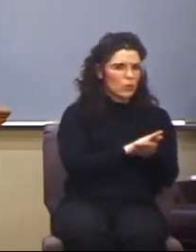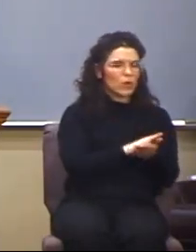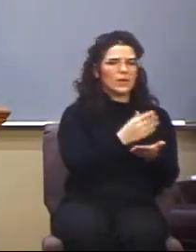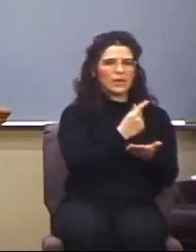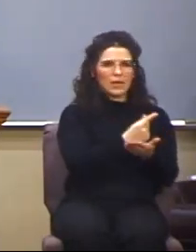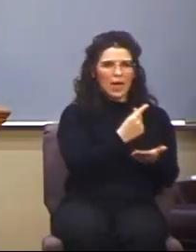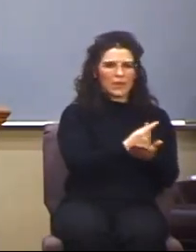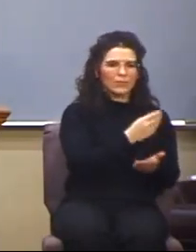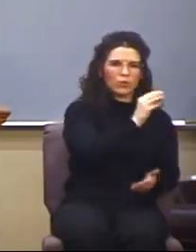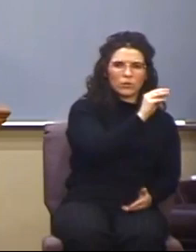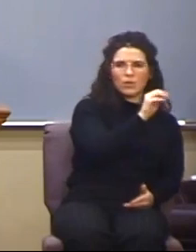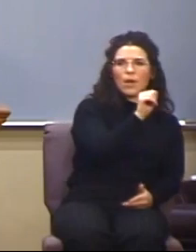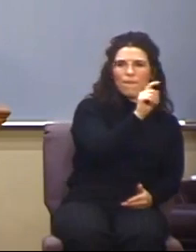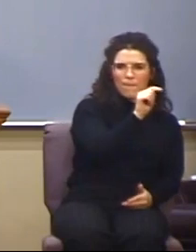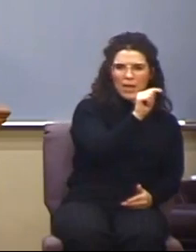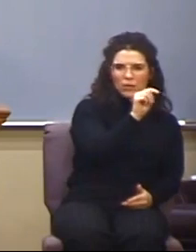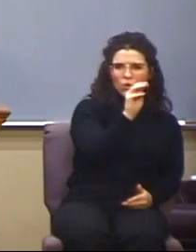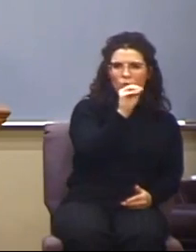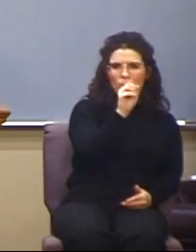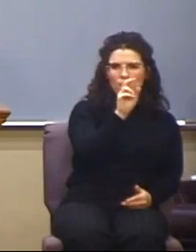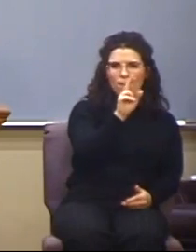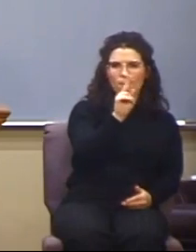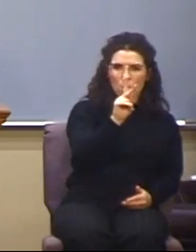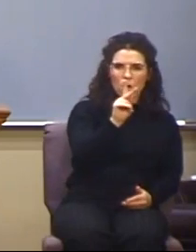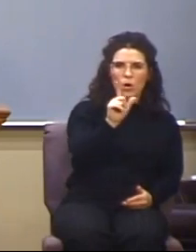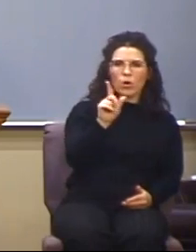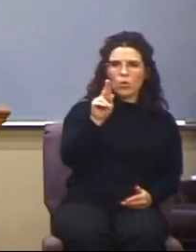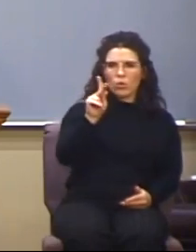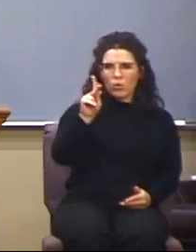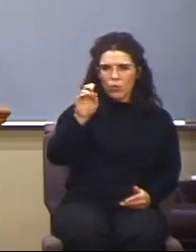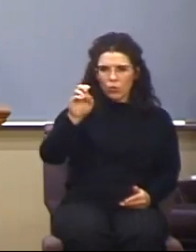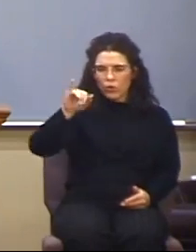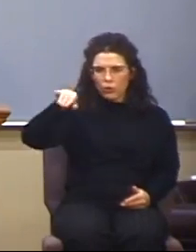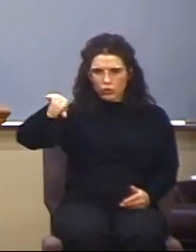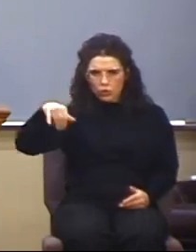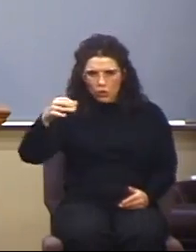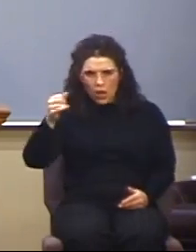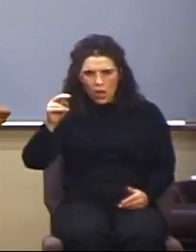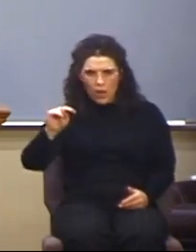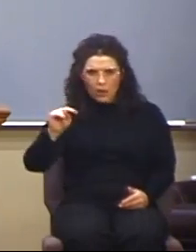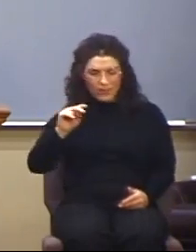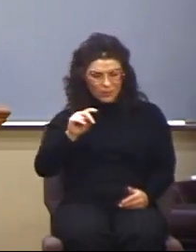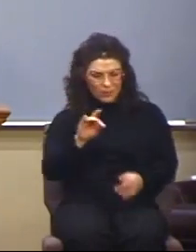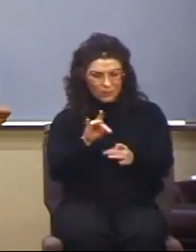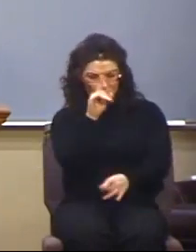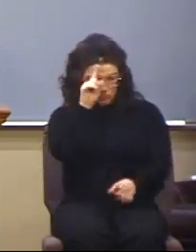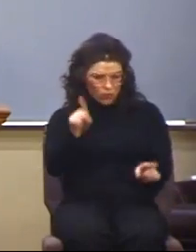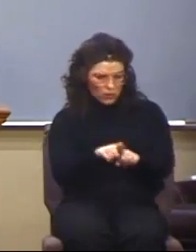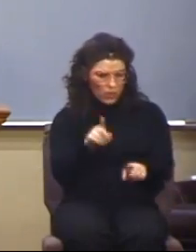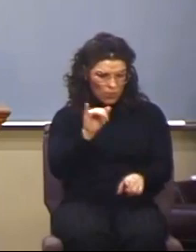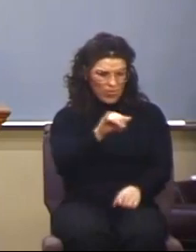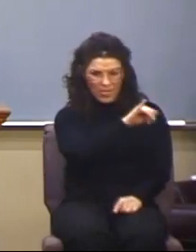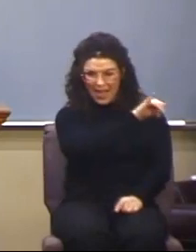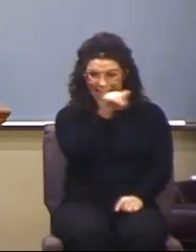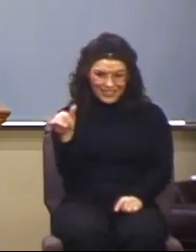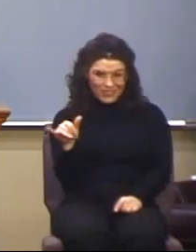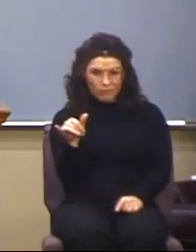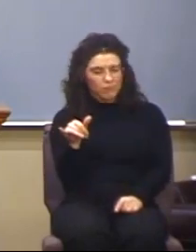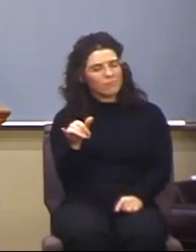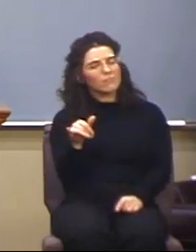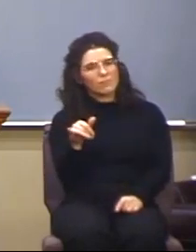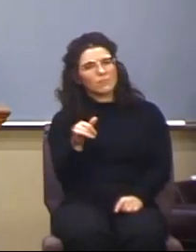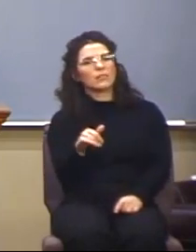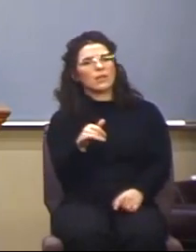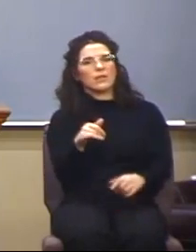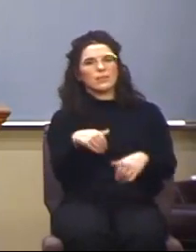is the way of determining the authenticity. That's what the Spirit of God is going to do. Provide accurate revelation